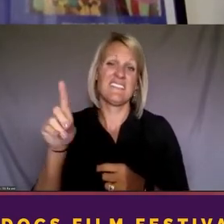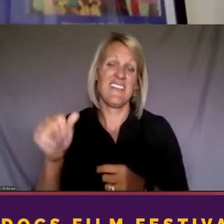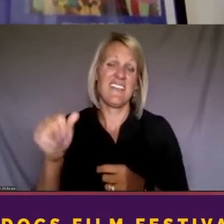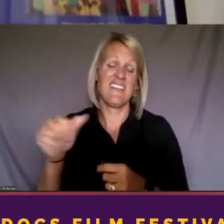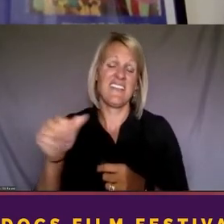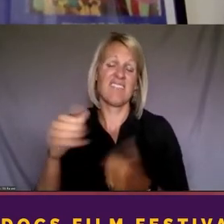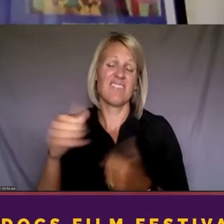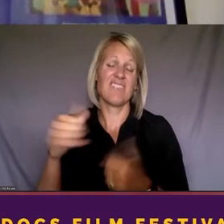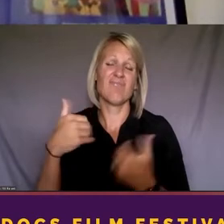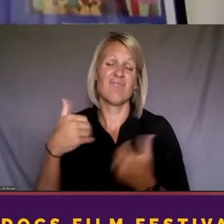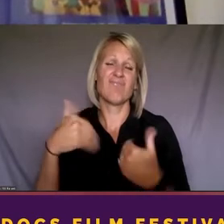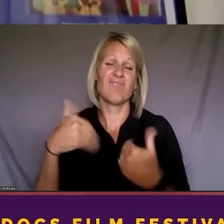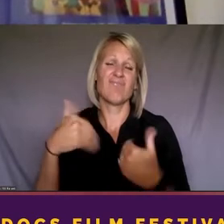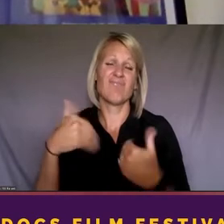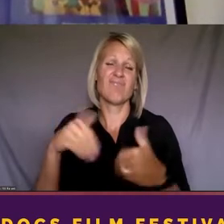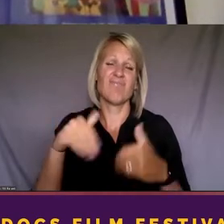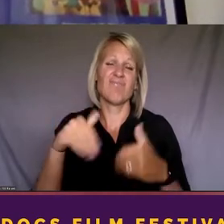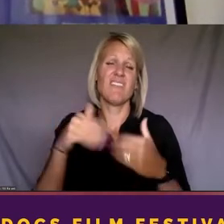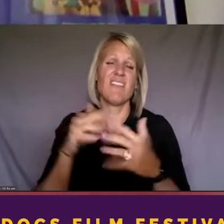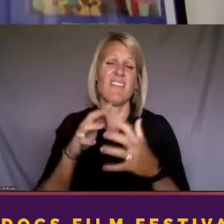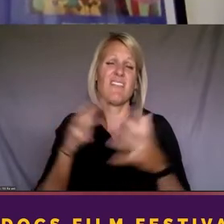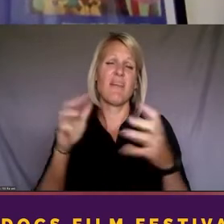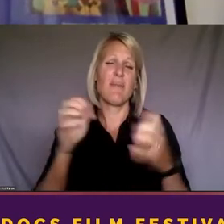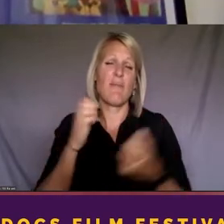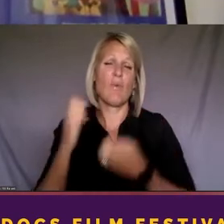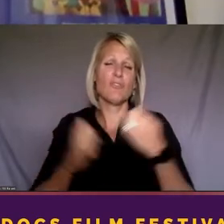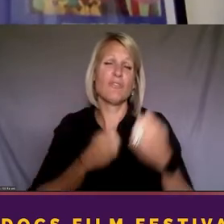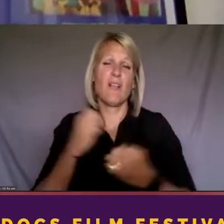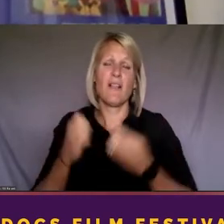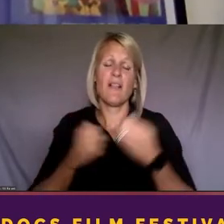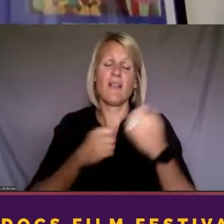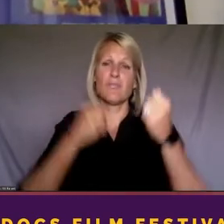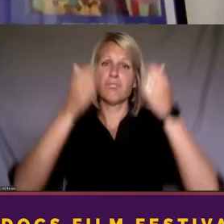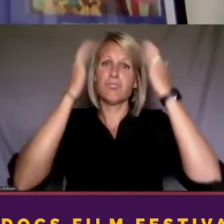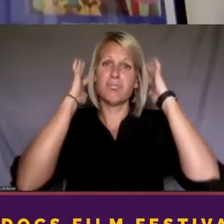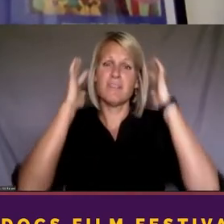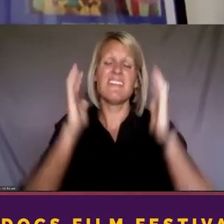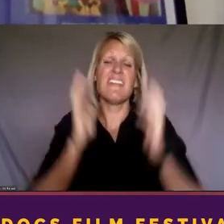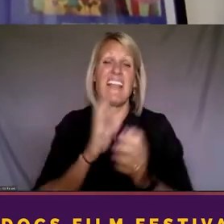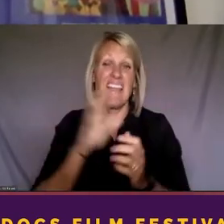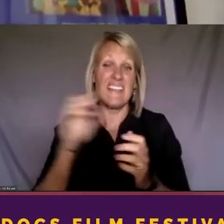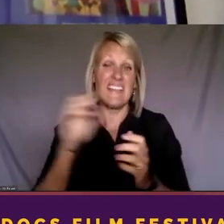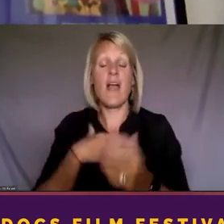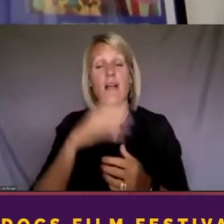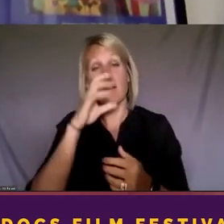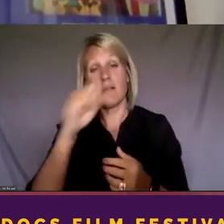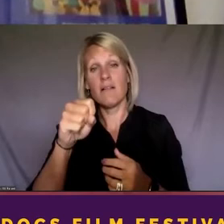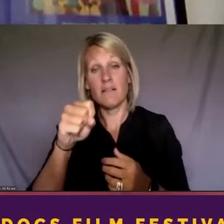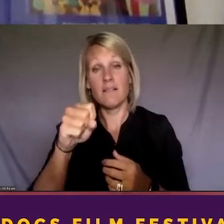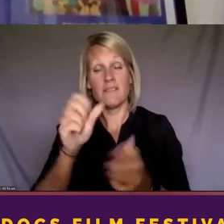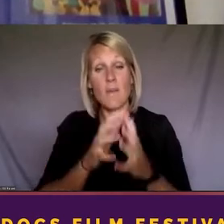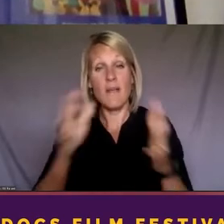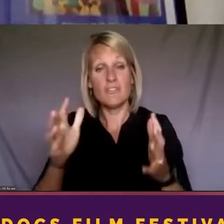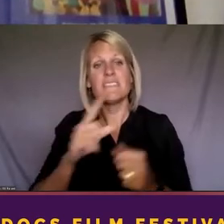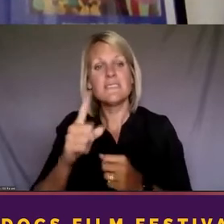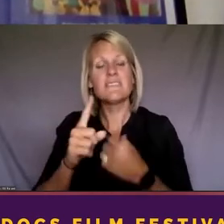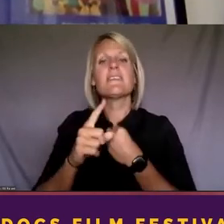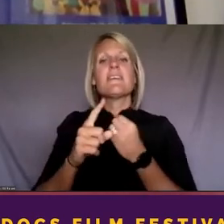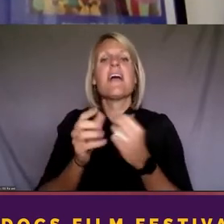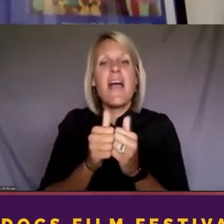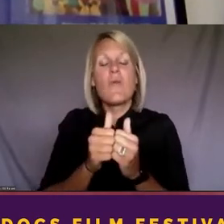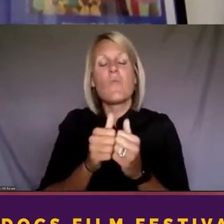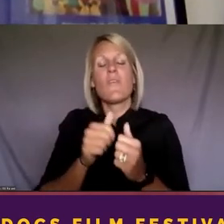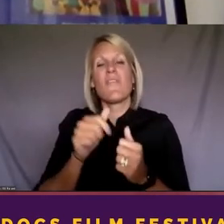that I loved so much that attracted me to this series is the way that it really is,